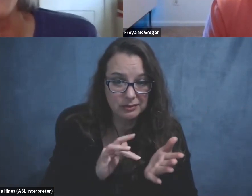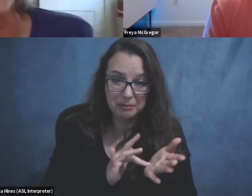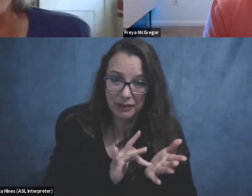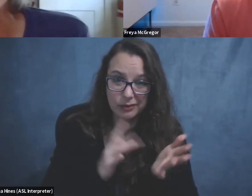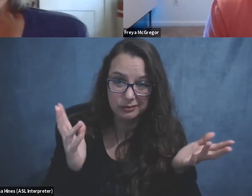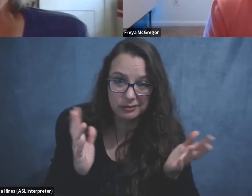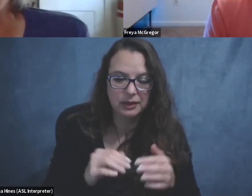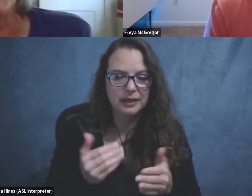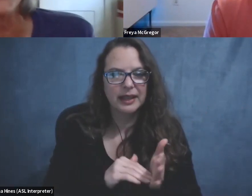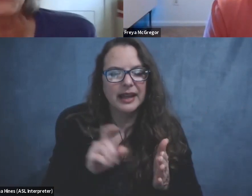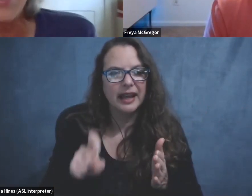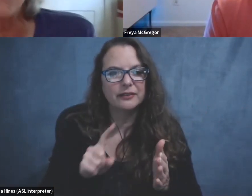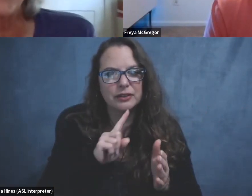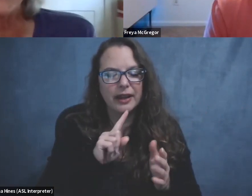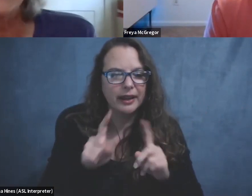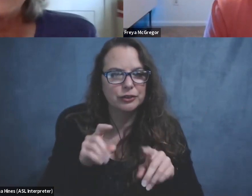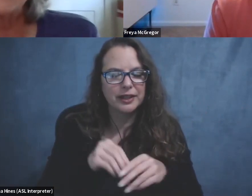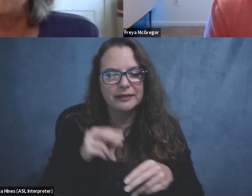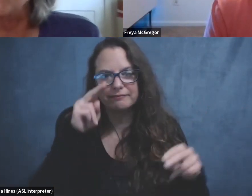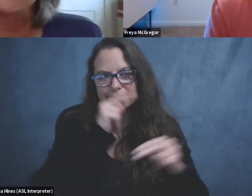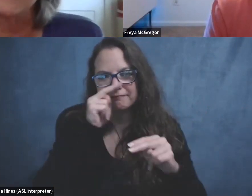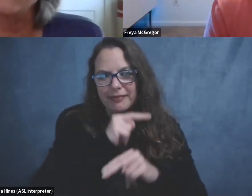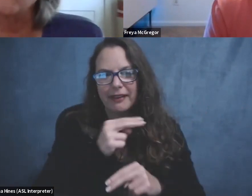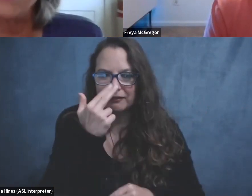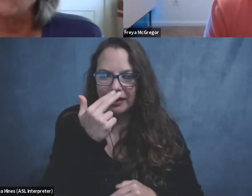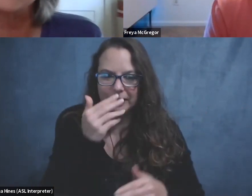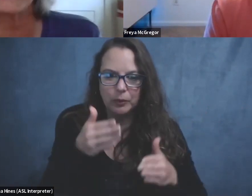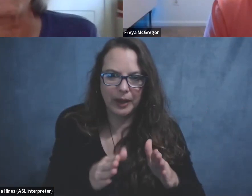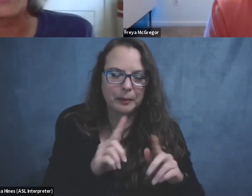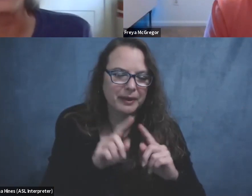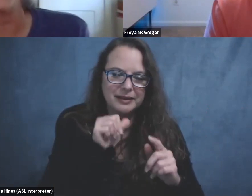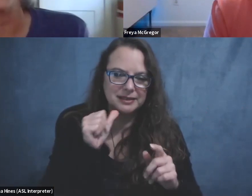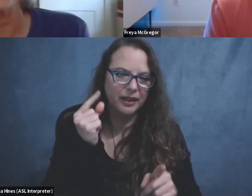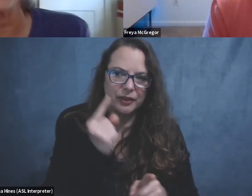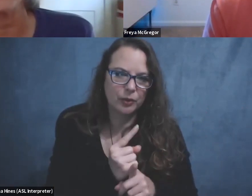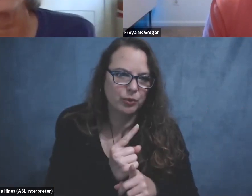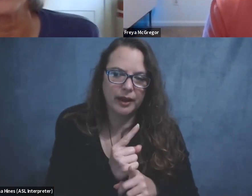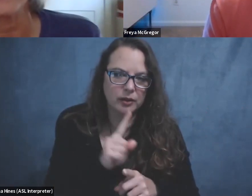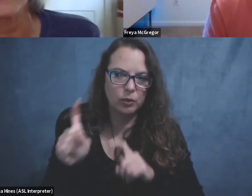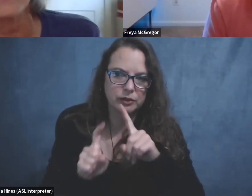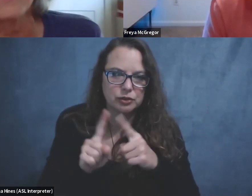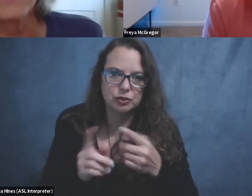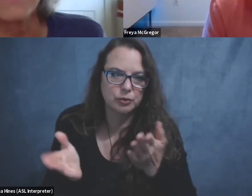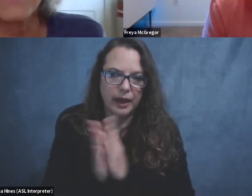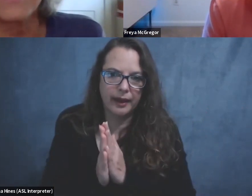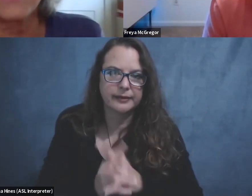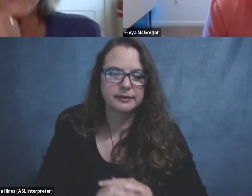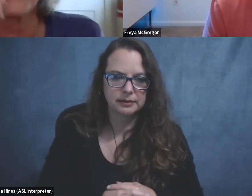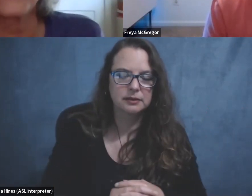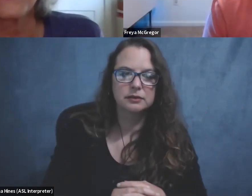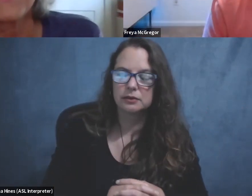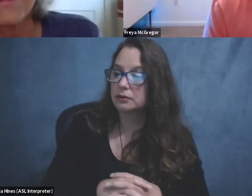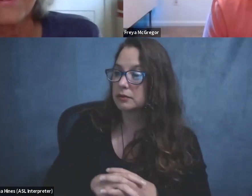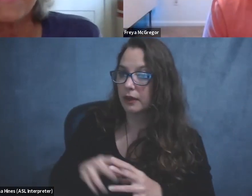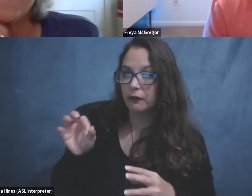again, I would have to answer it in a humorous way, but it's probably not the right question to be asking. Yeah, totally. And